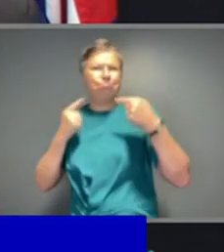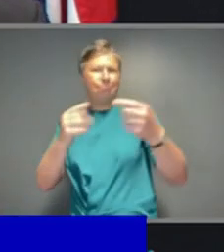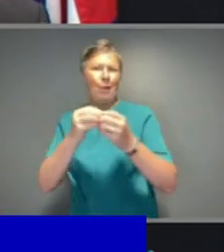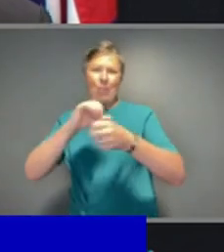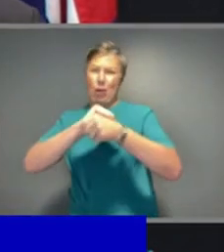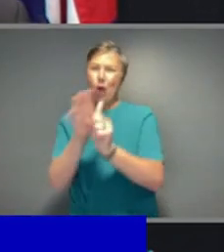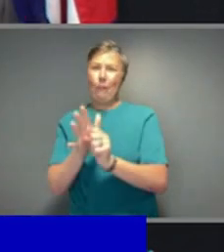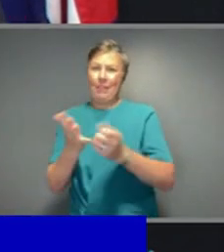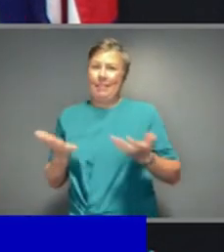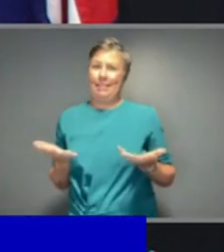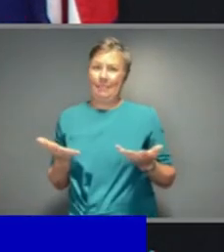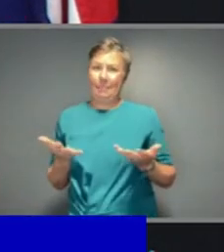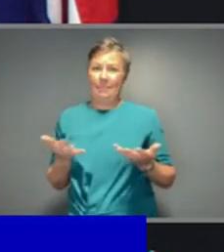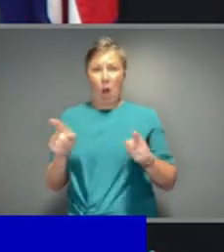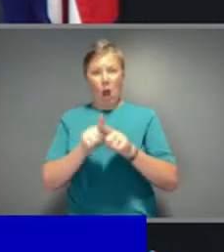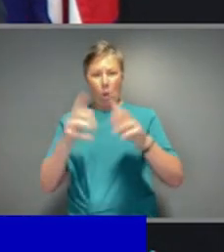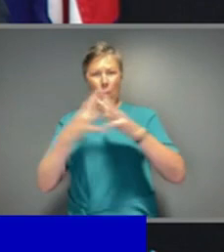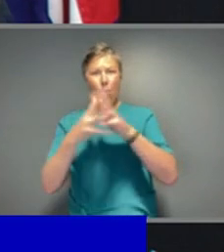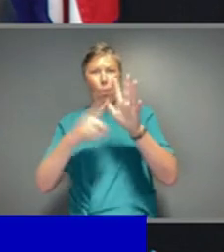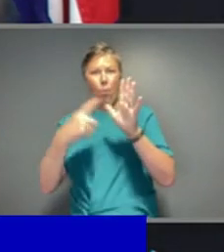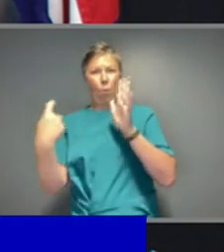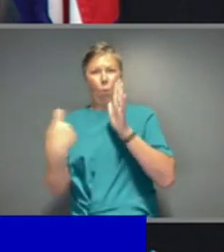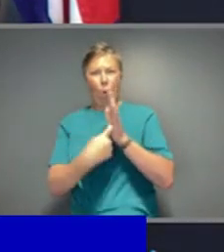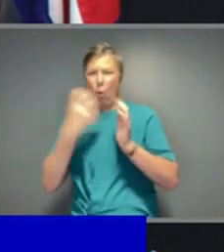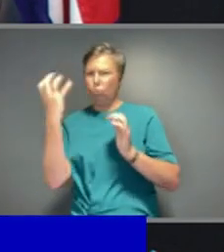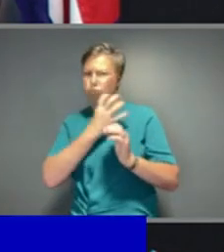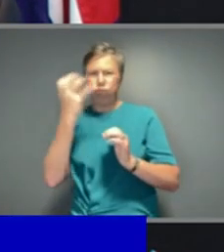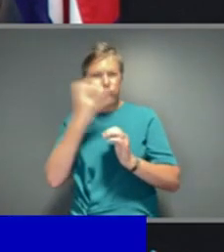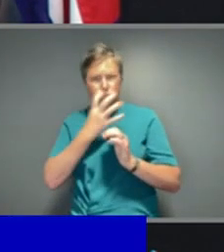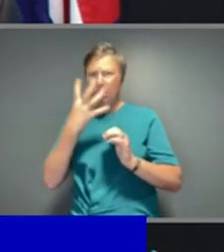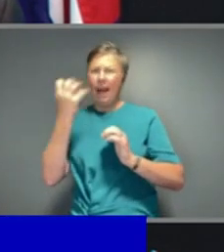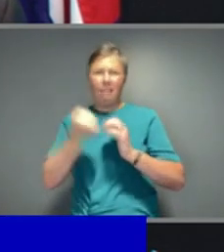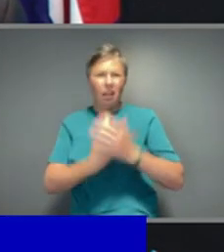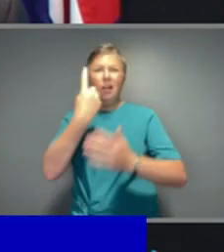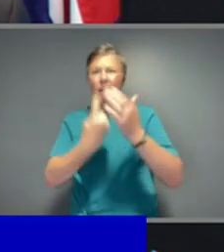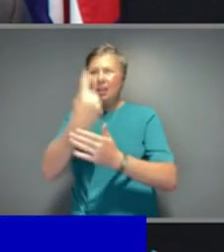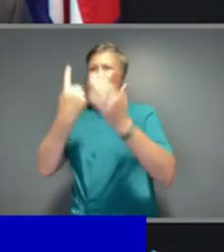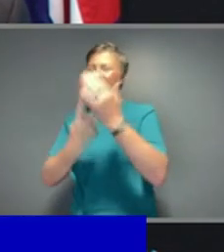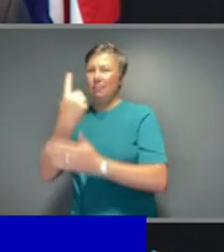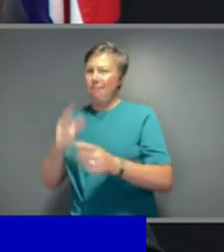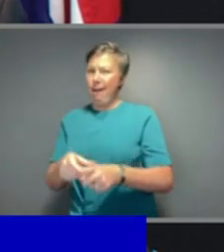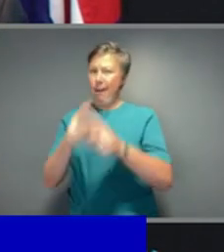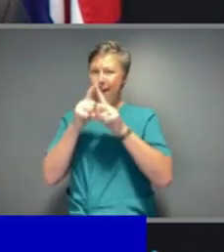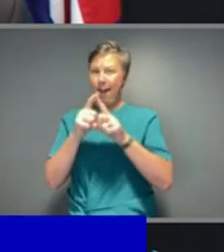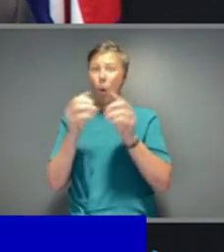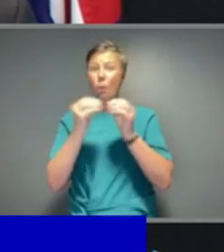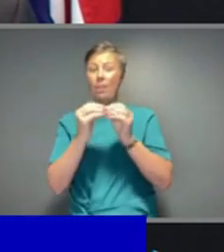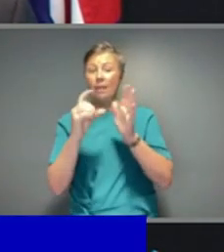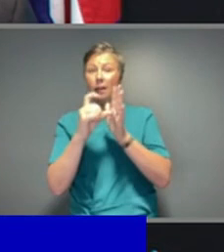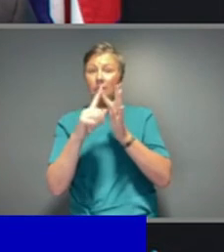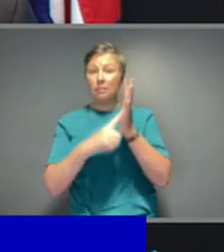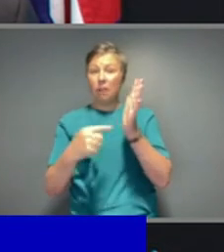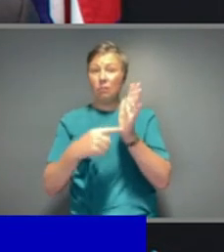been a long war against this virus, and there have been many, many battles, and this is a fierce one when it comes to the Delta strain.